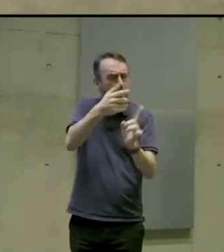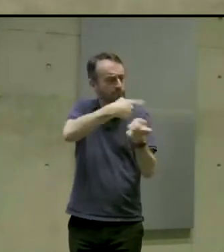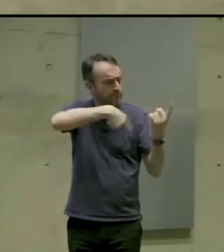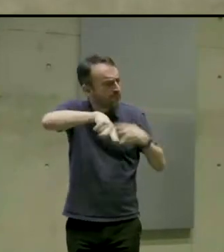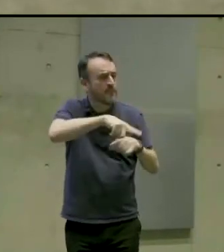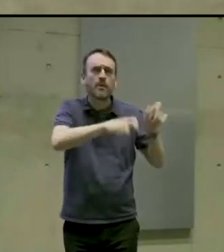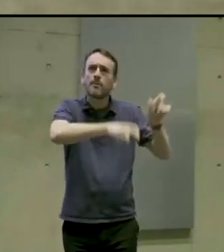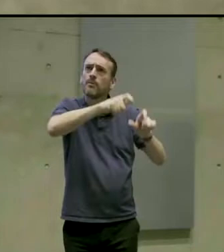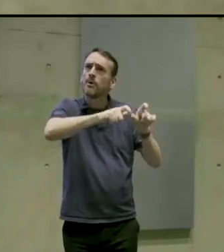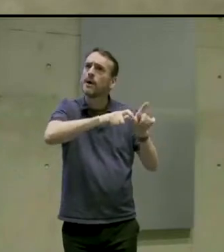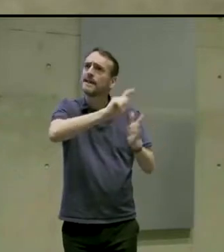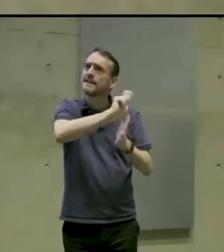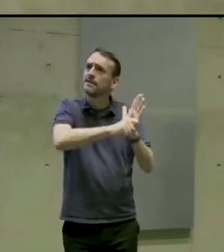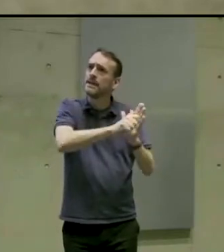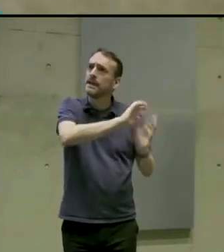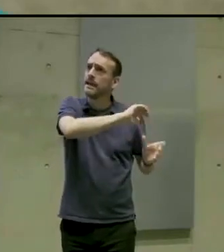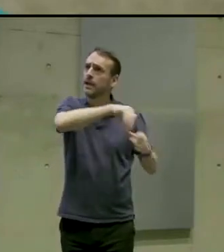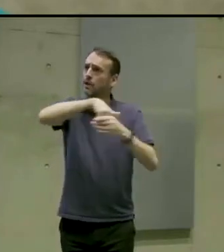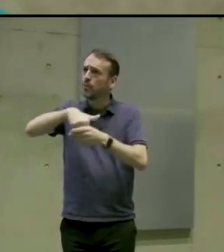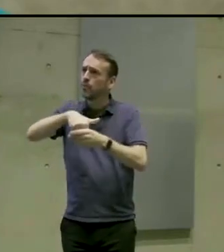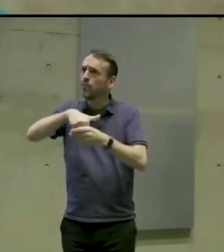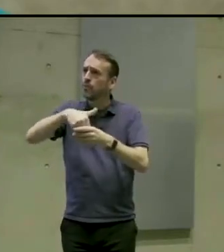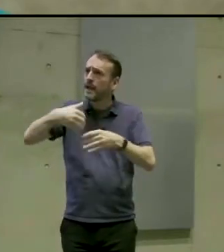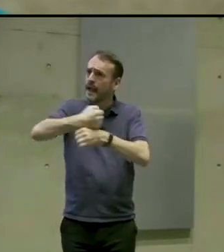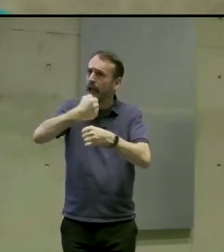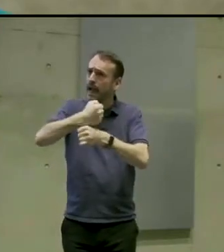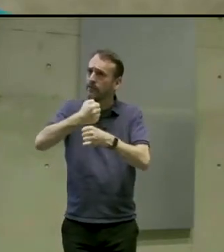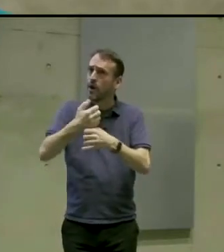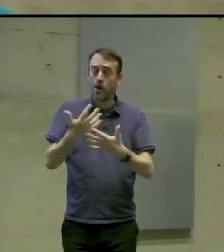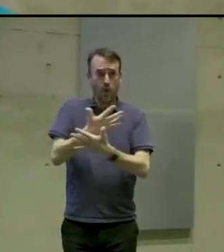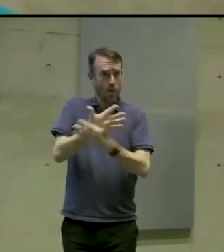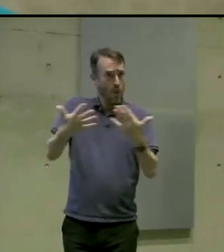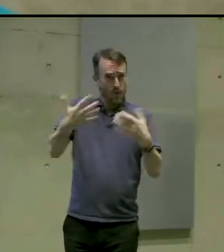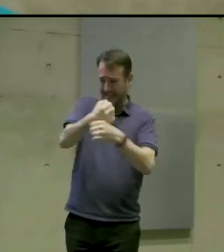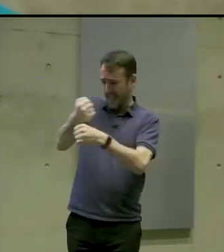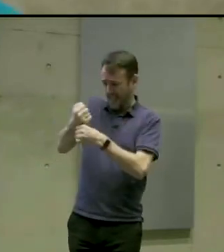large part games are not made accessible to those with disabilities.